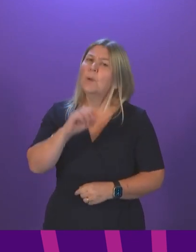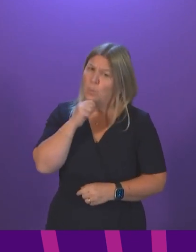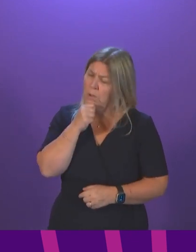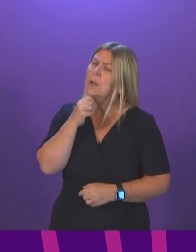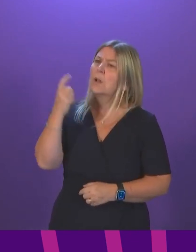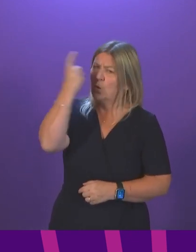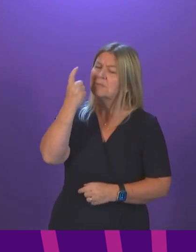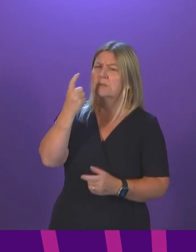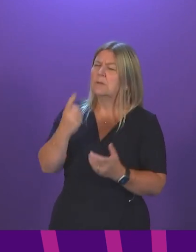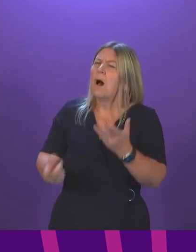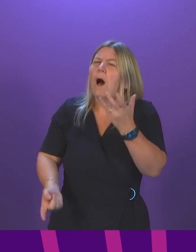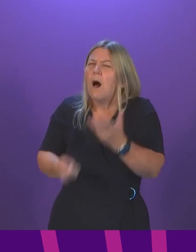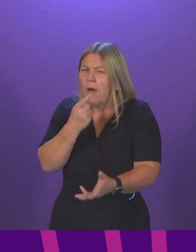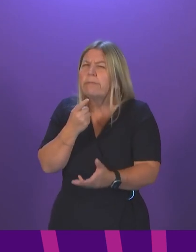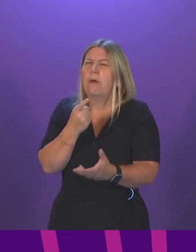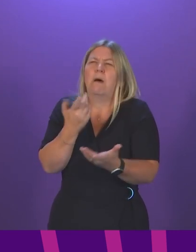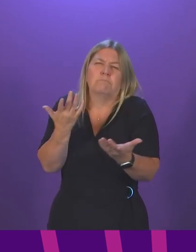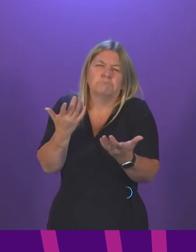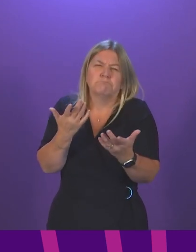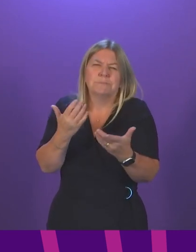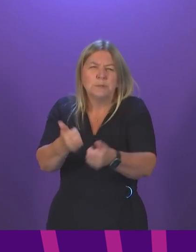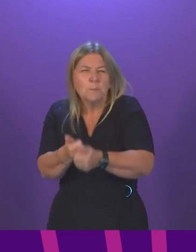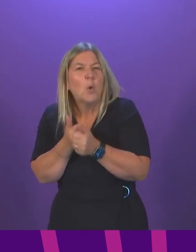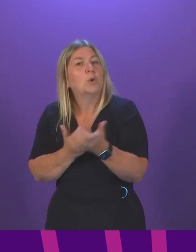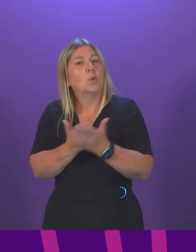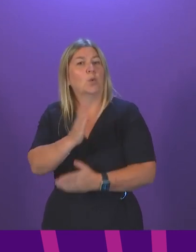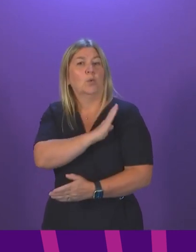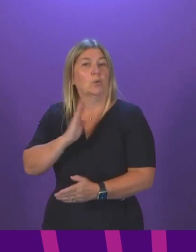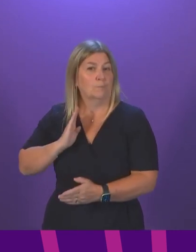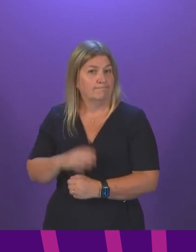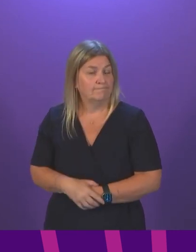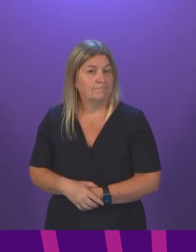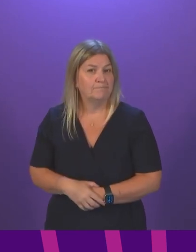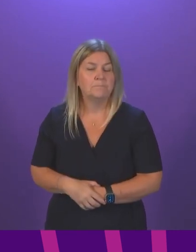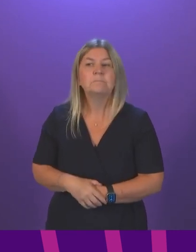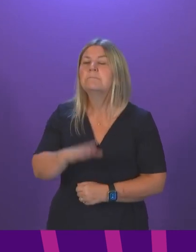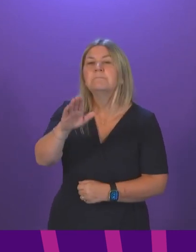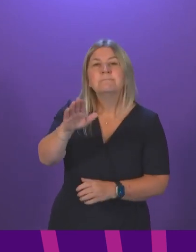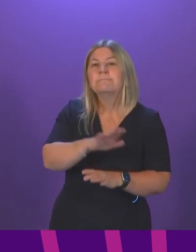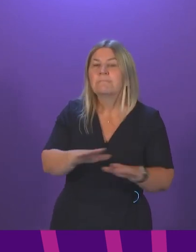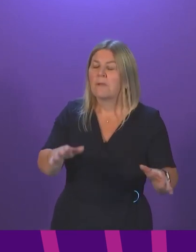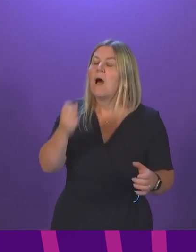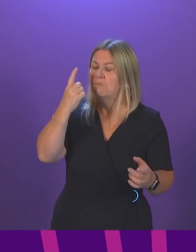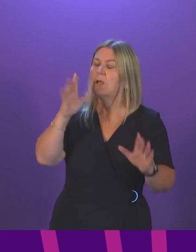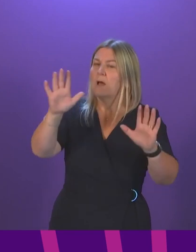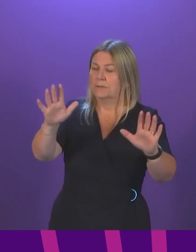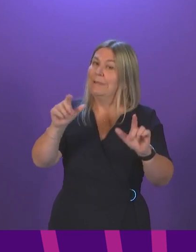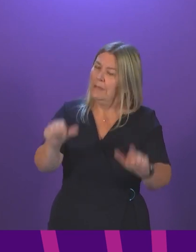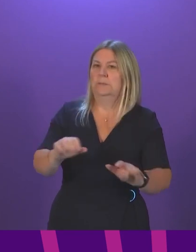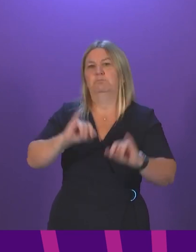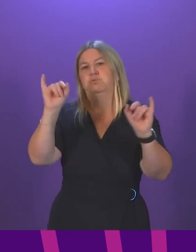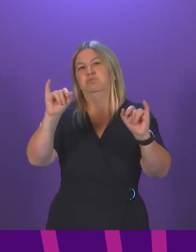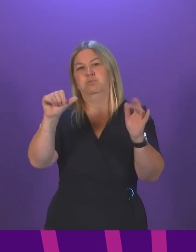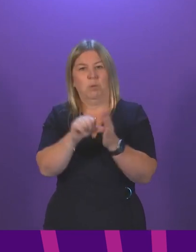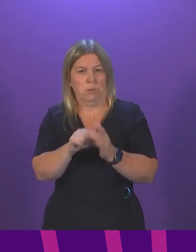consider seeking targeted military assistance. I do not in any way underestimate the extent